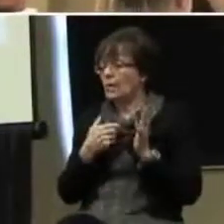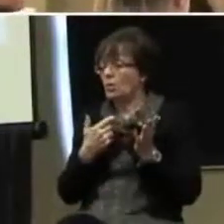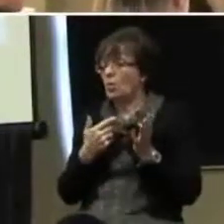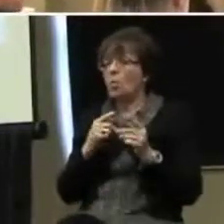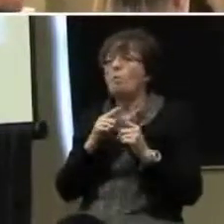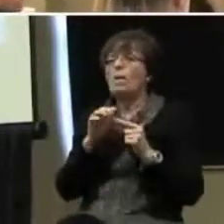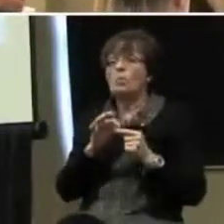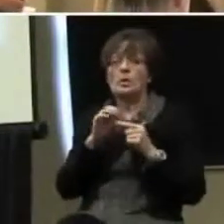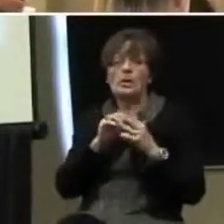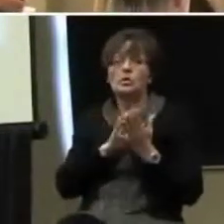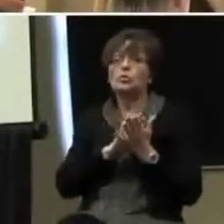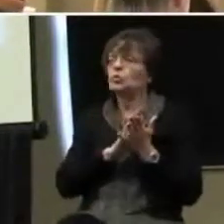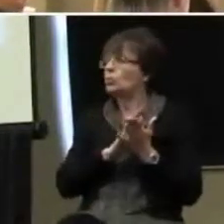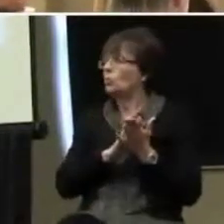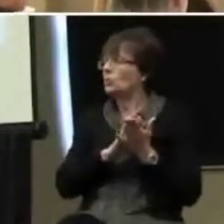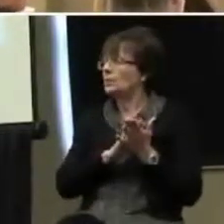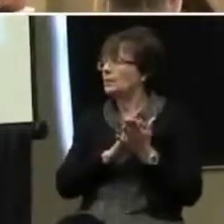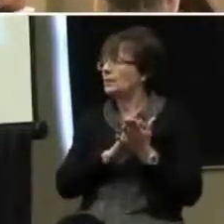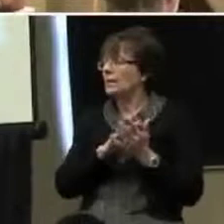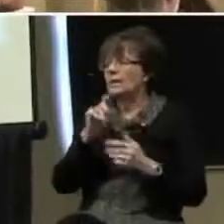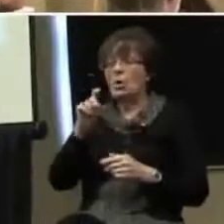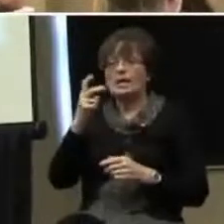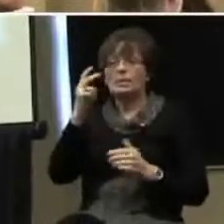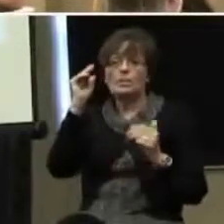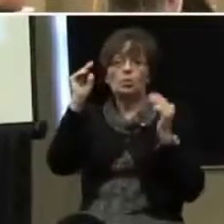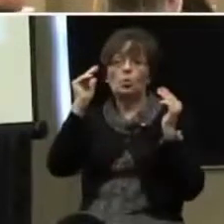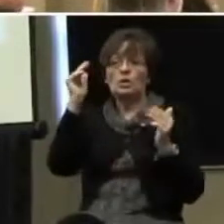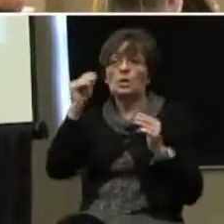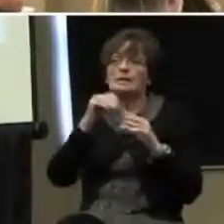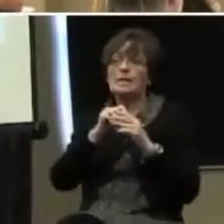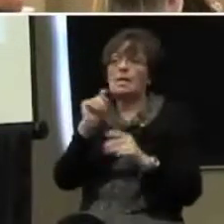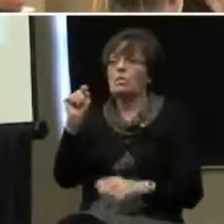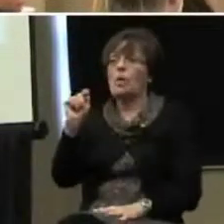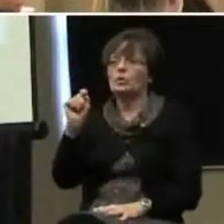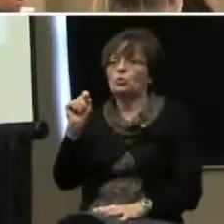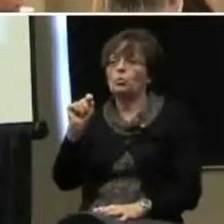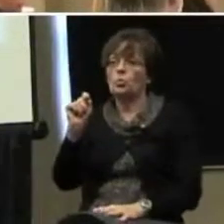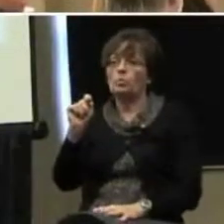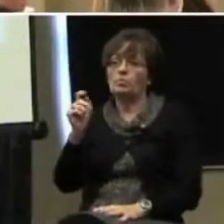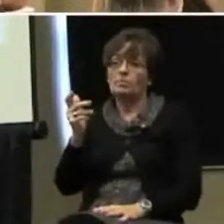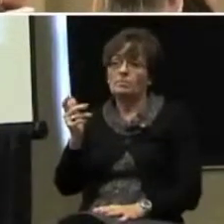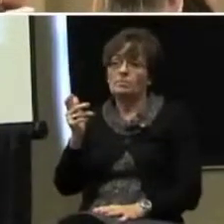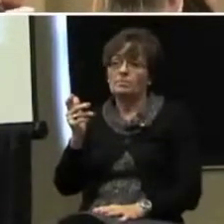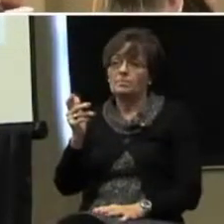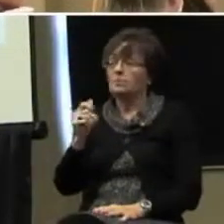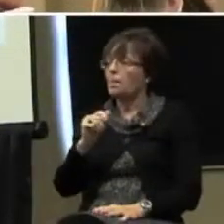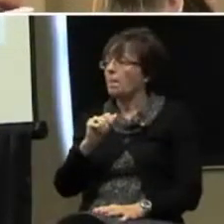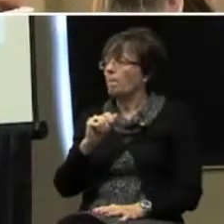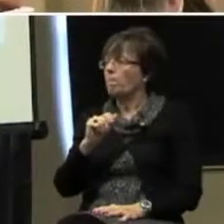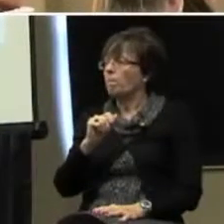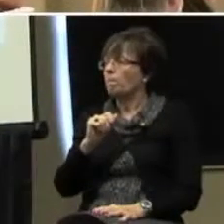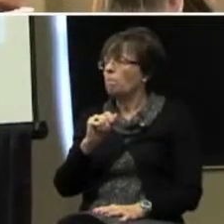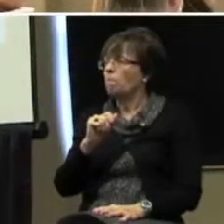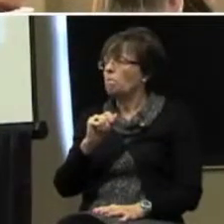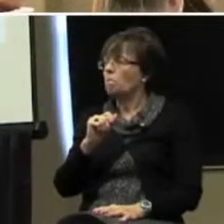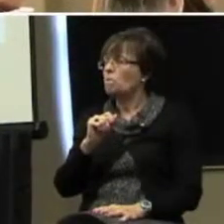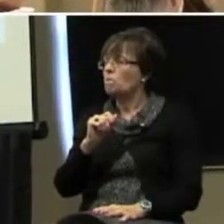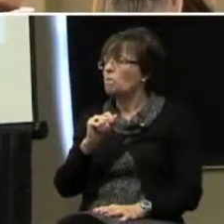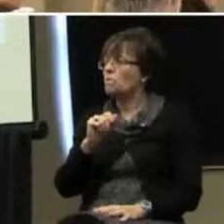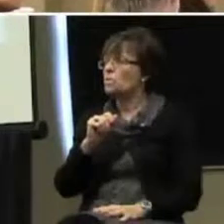are, but typically in schools, there has to be two adults in the restroom at a time. But yeah,